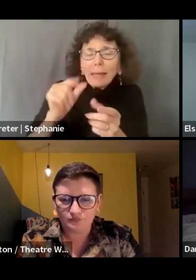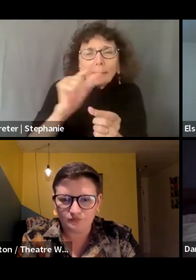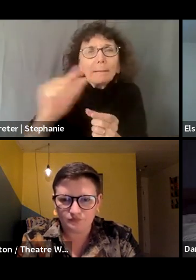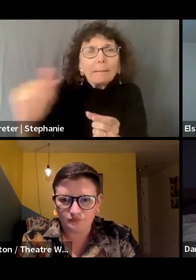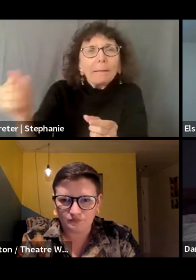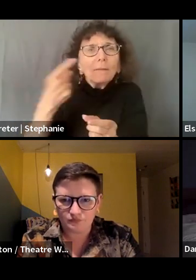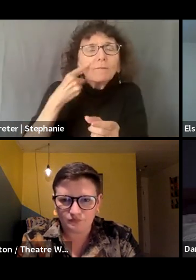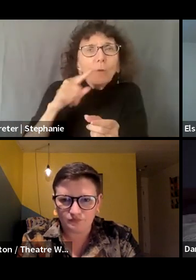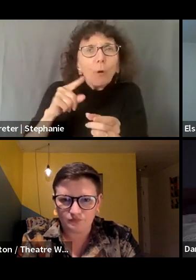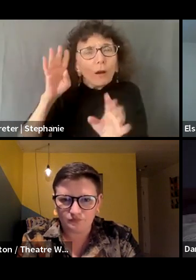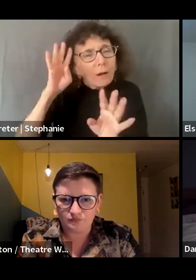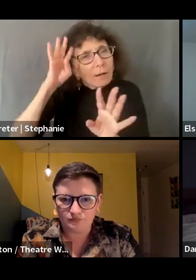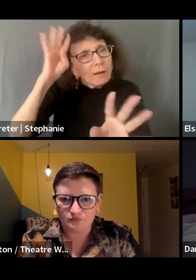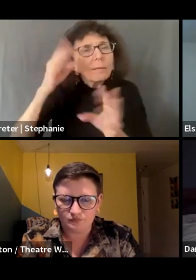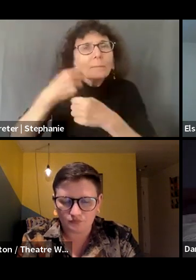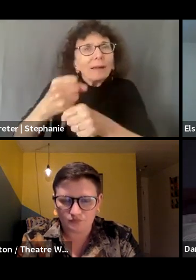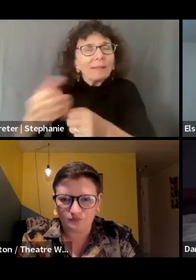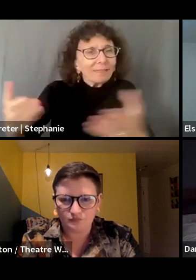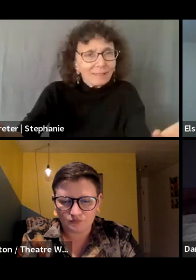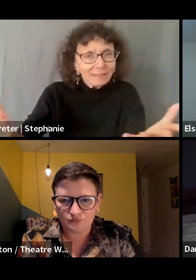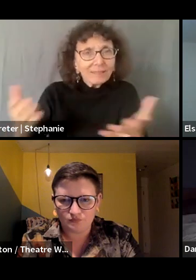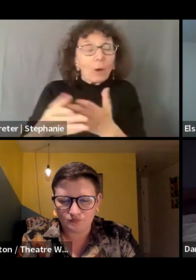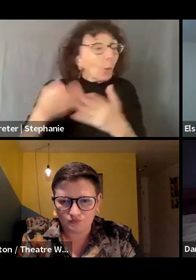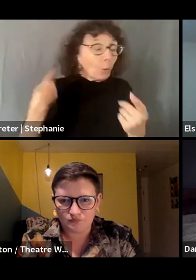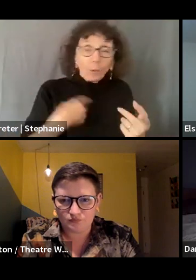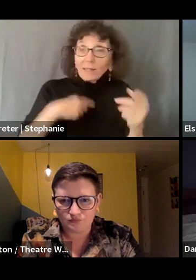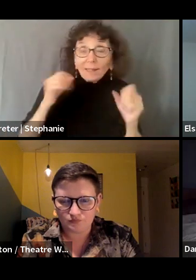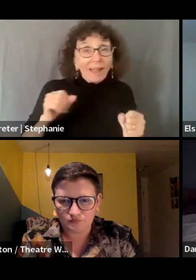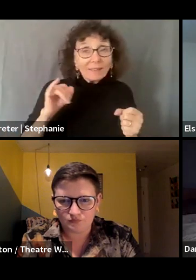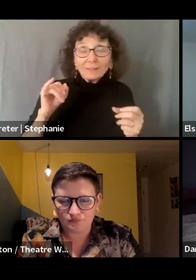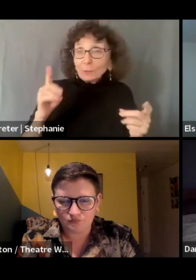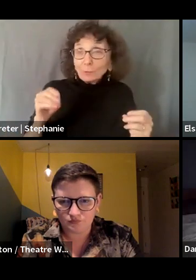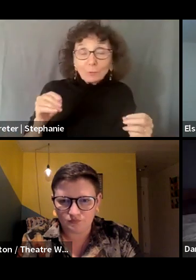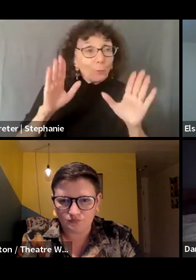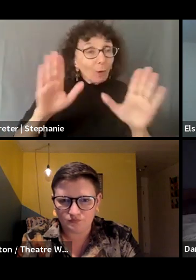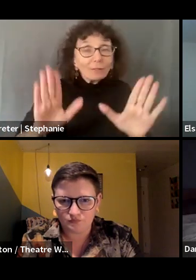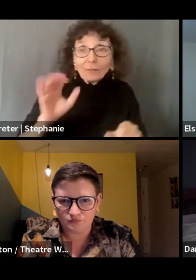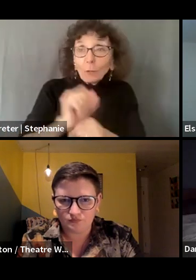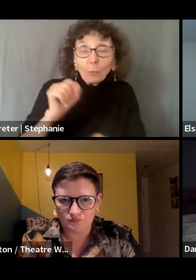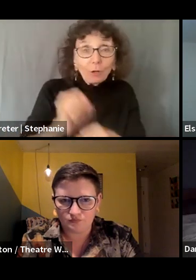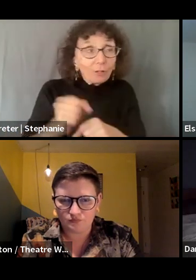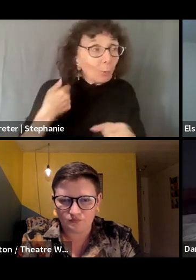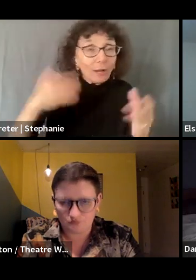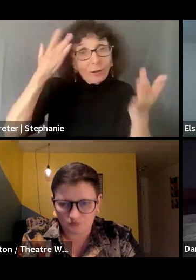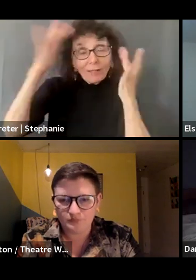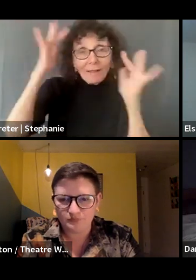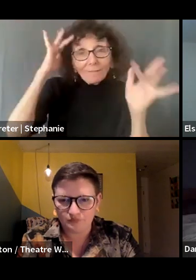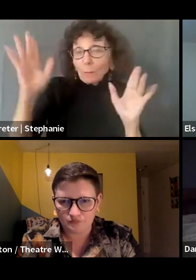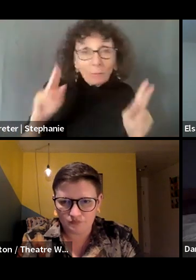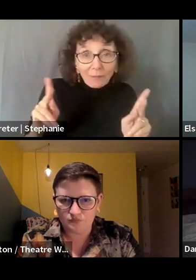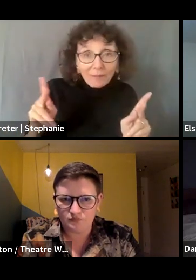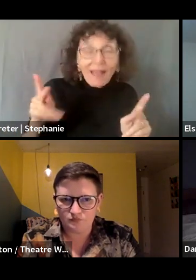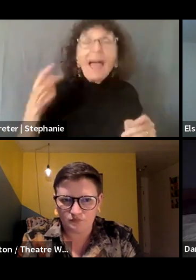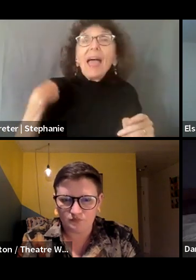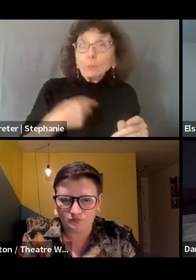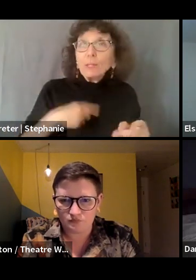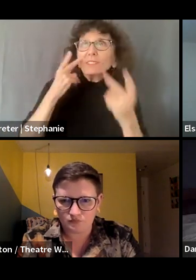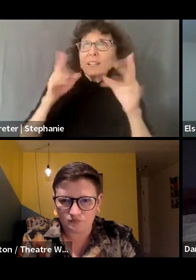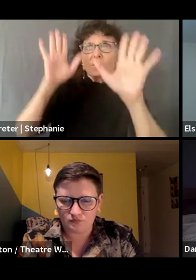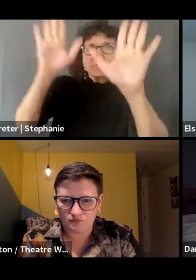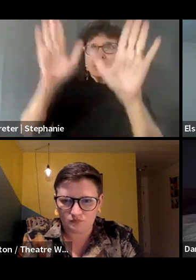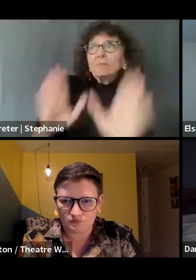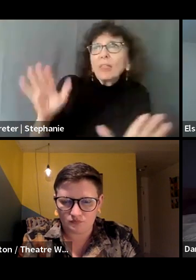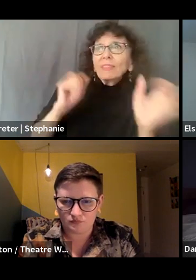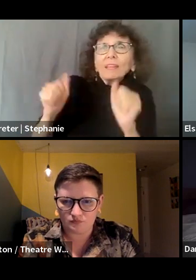smart humans. And we've all seen amazing work that has been made with almost no money, but there is a real, and this is a